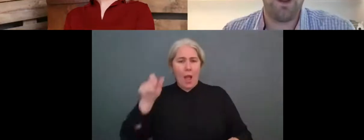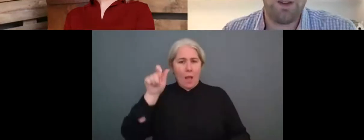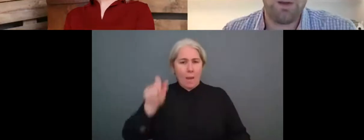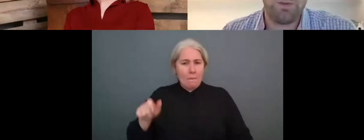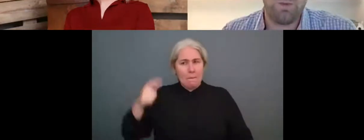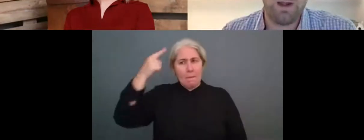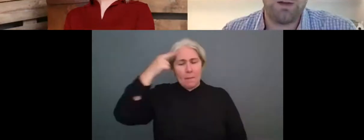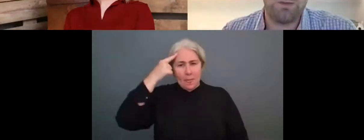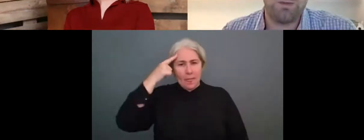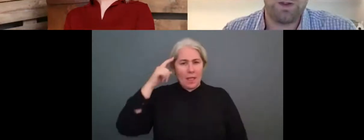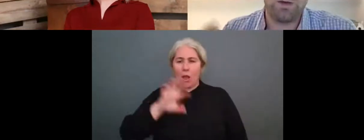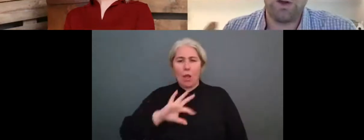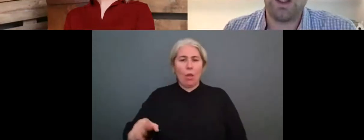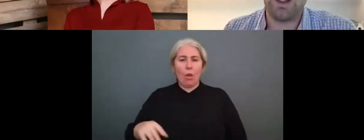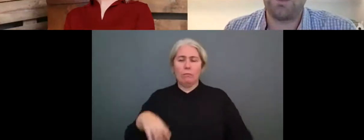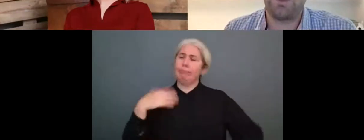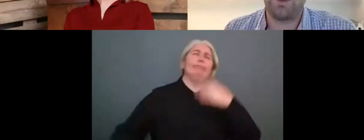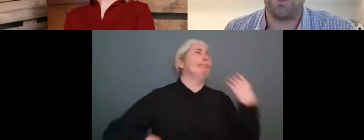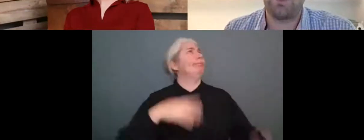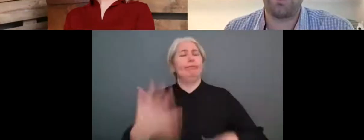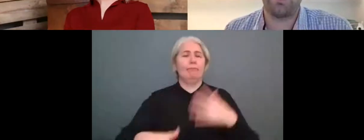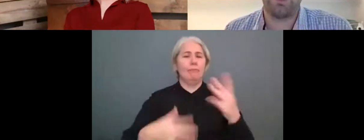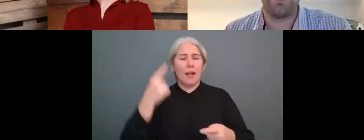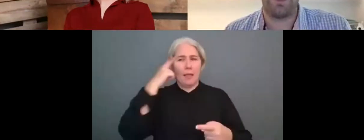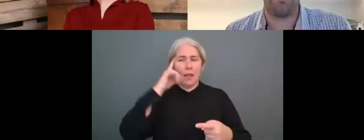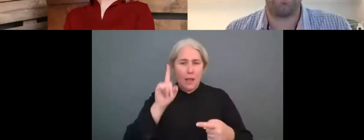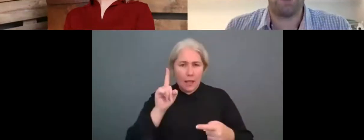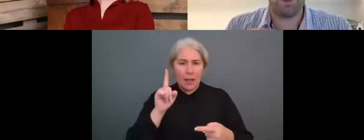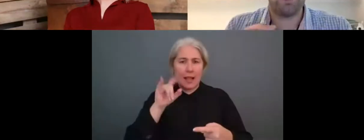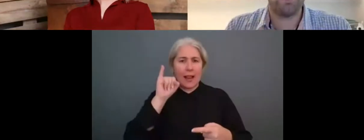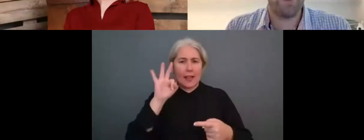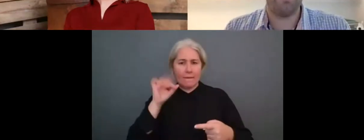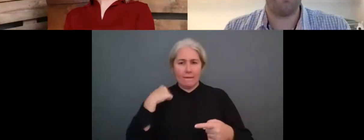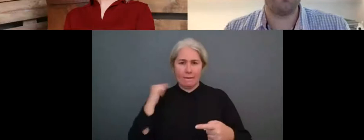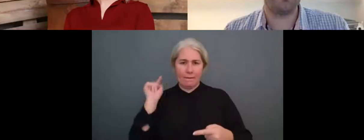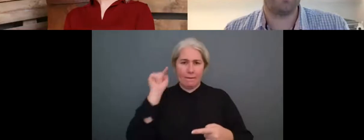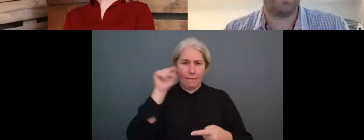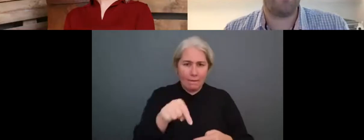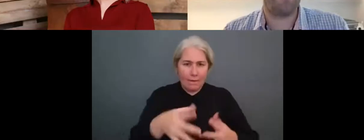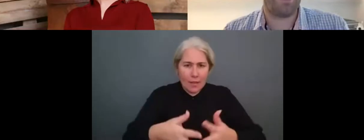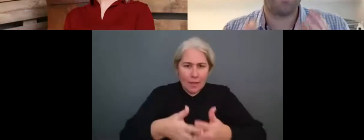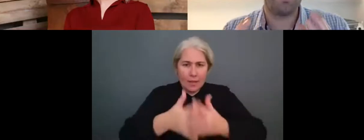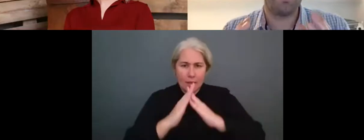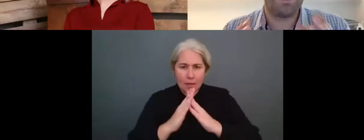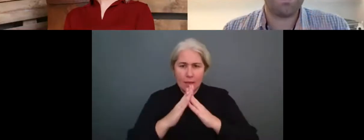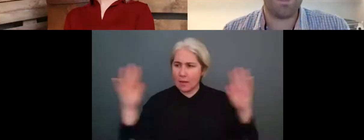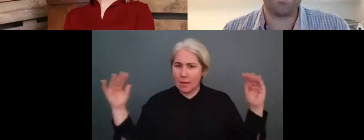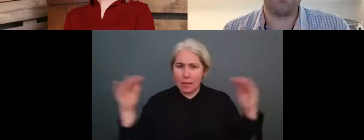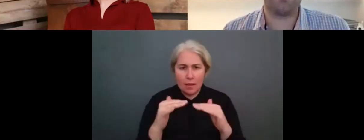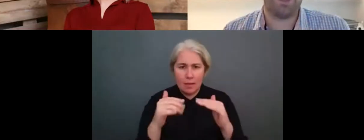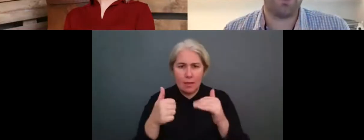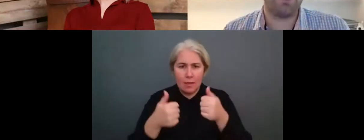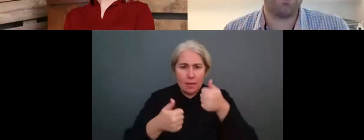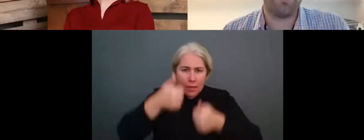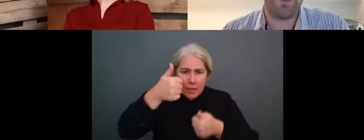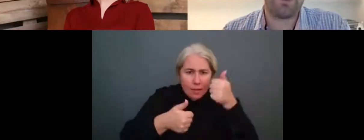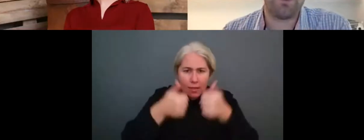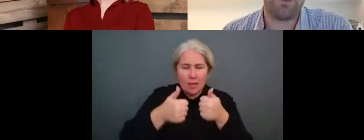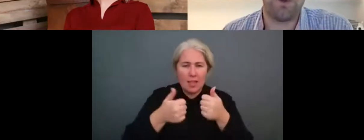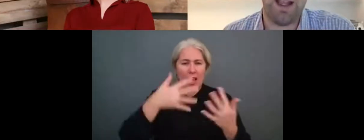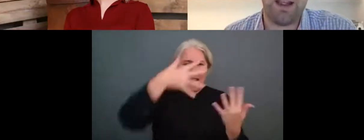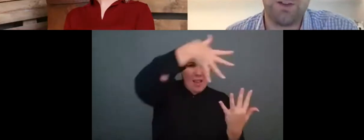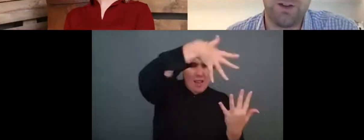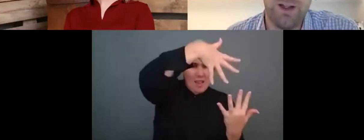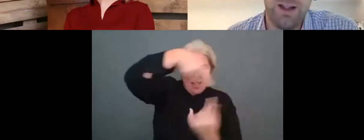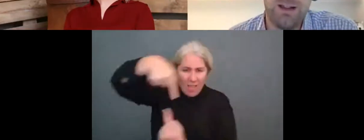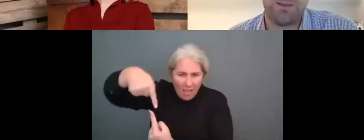I think when, when you're looking to, to create that, well, either your purpose, um, how you engage and how you use effective